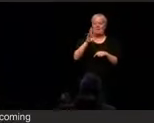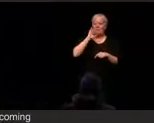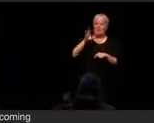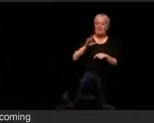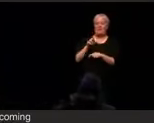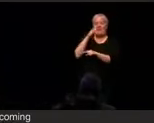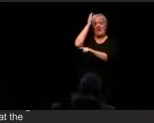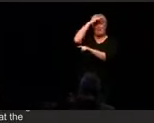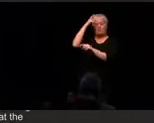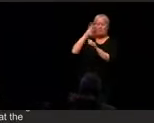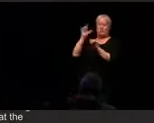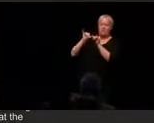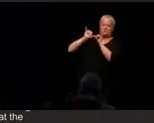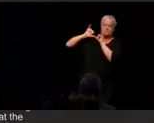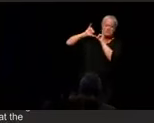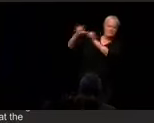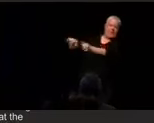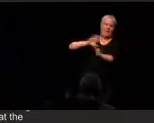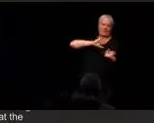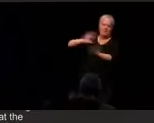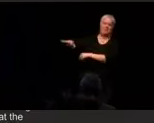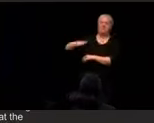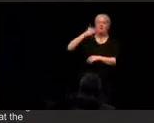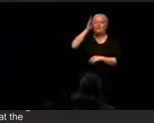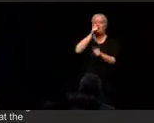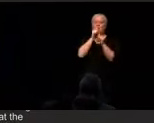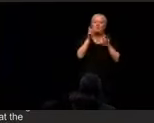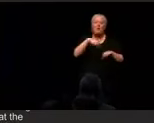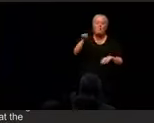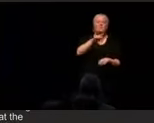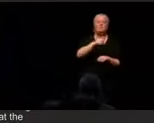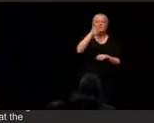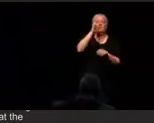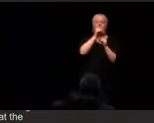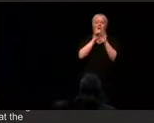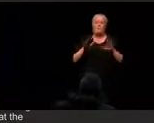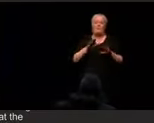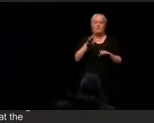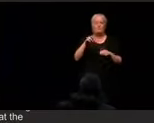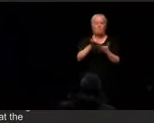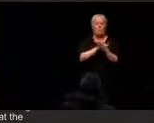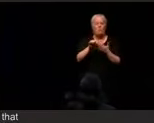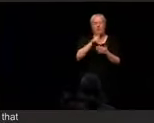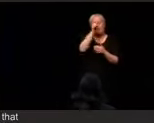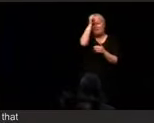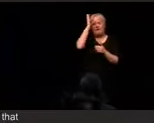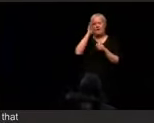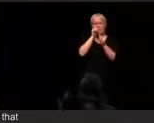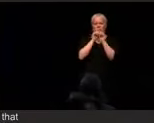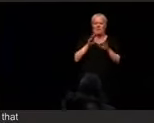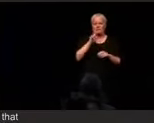God bless you. God bless the New York State Democratic Party. And God bless the United States of America.